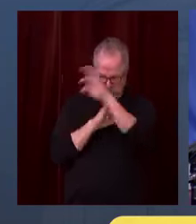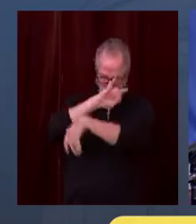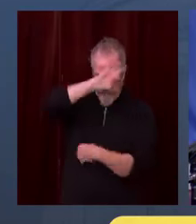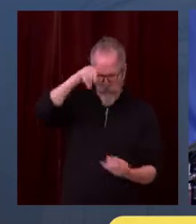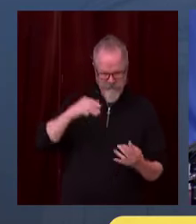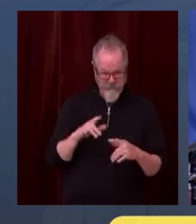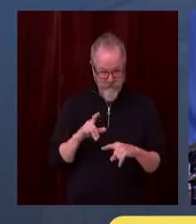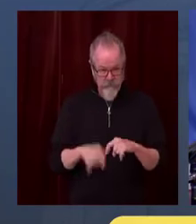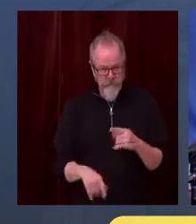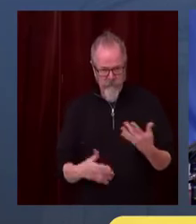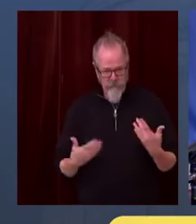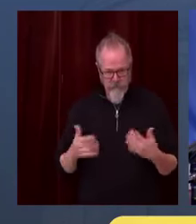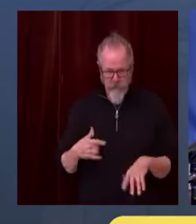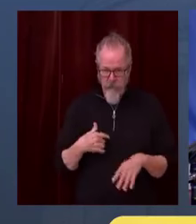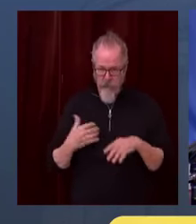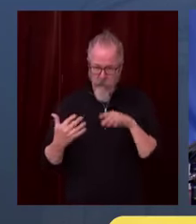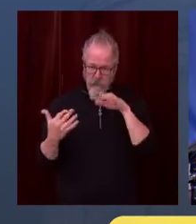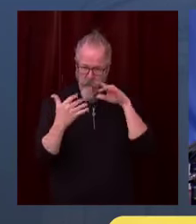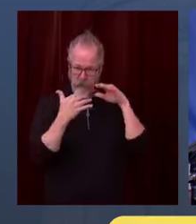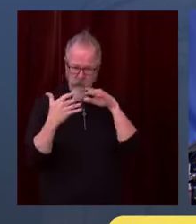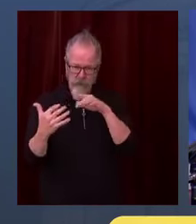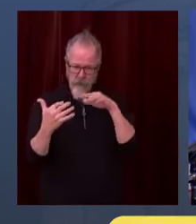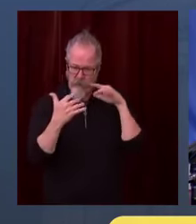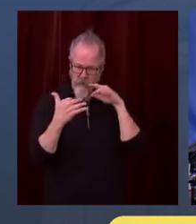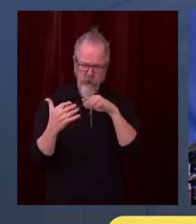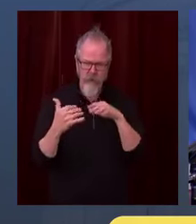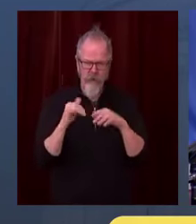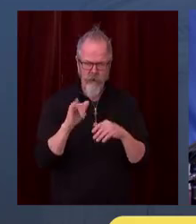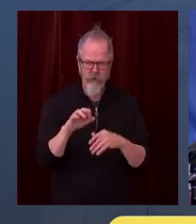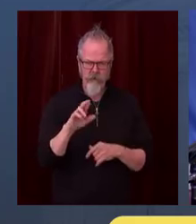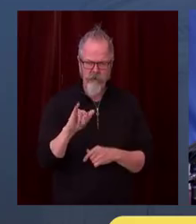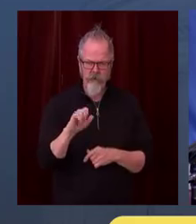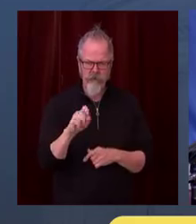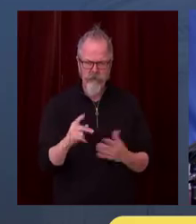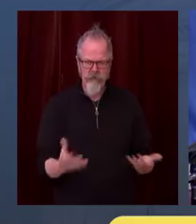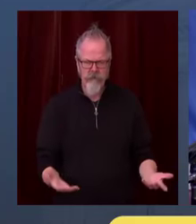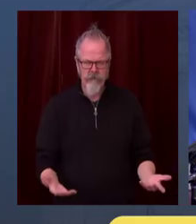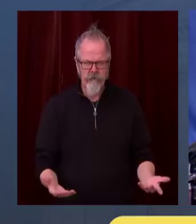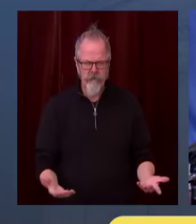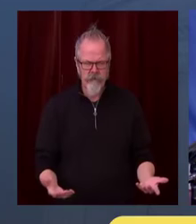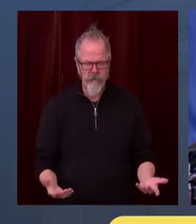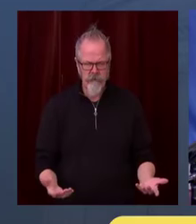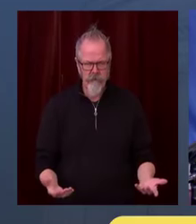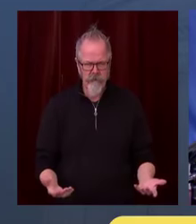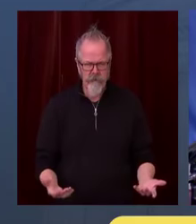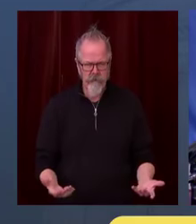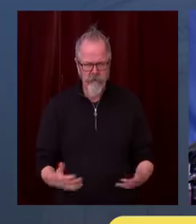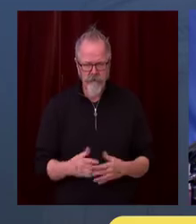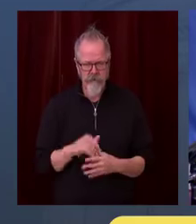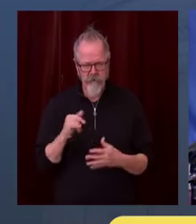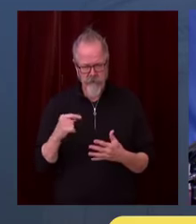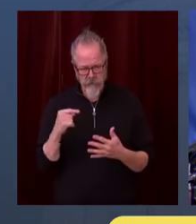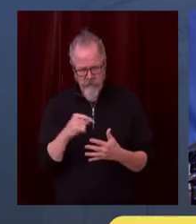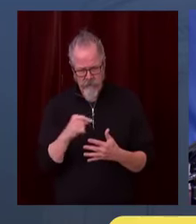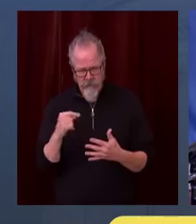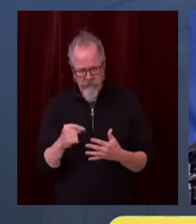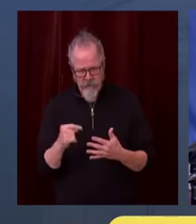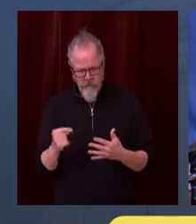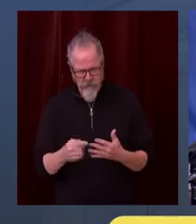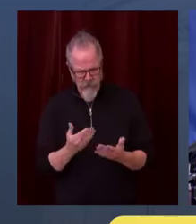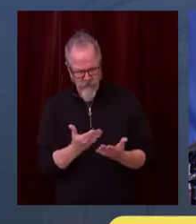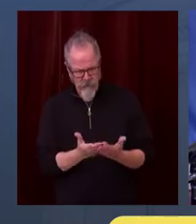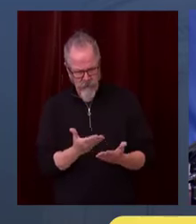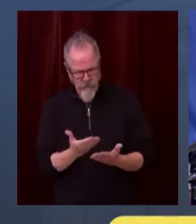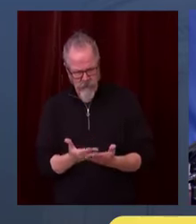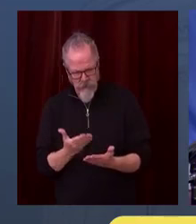And every part of those transmissions plays some part in this. And so everyone has a role